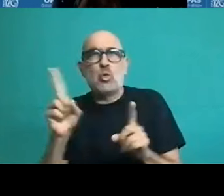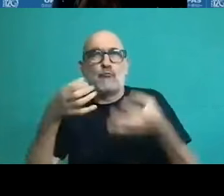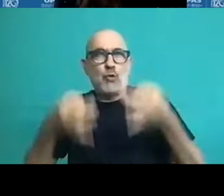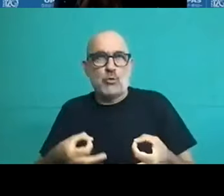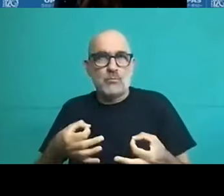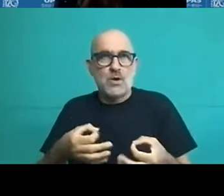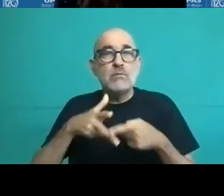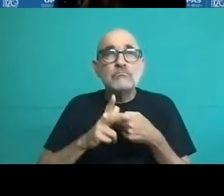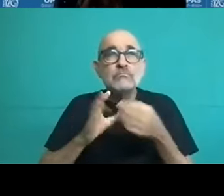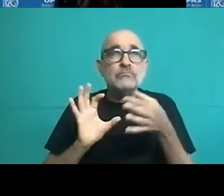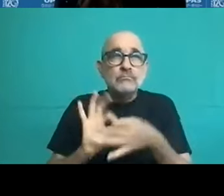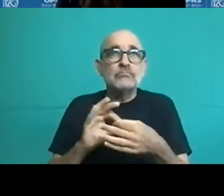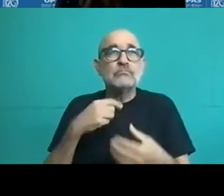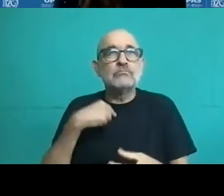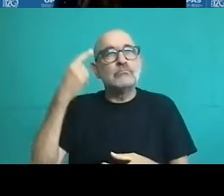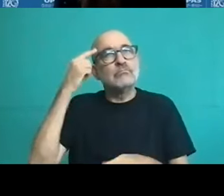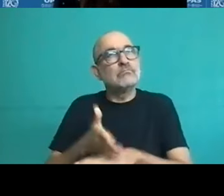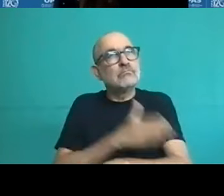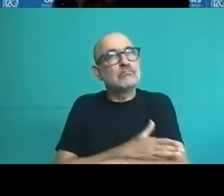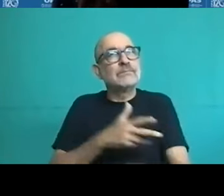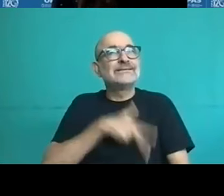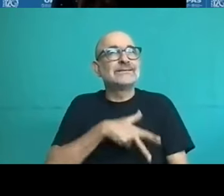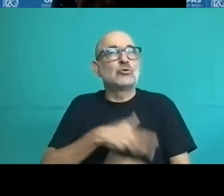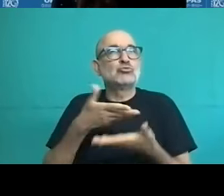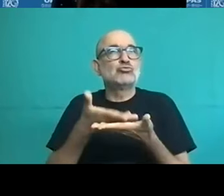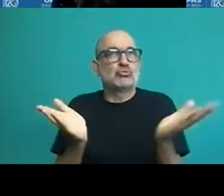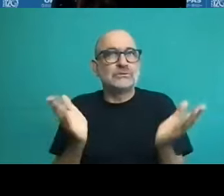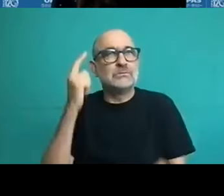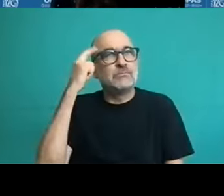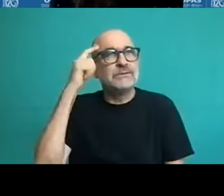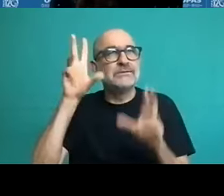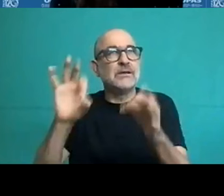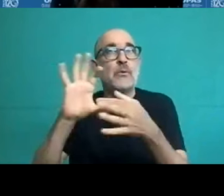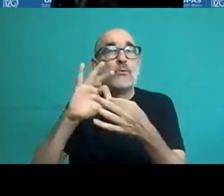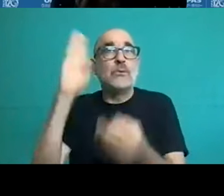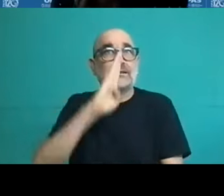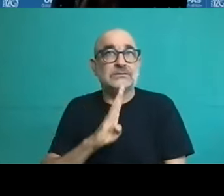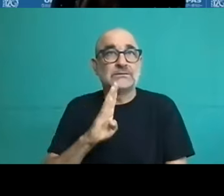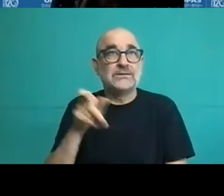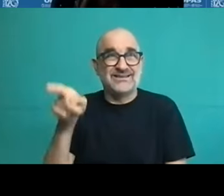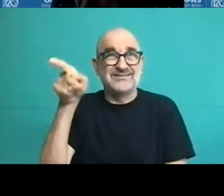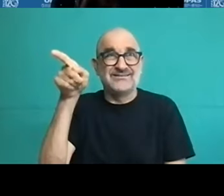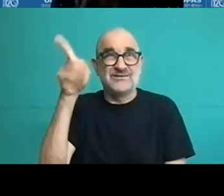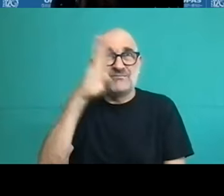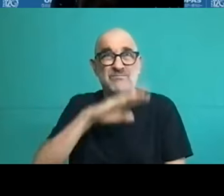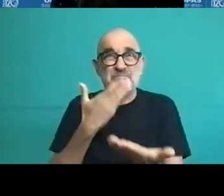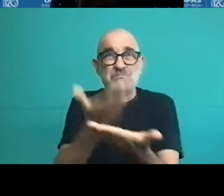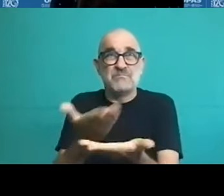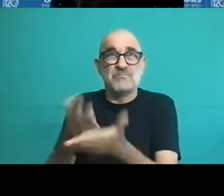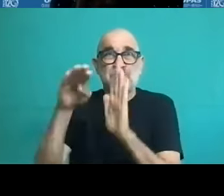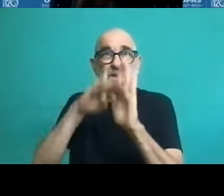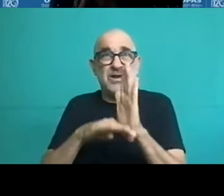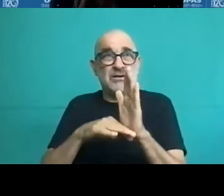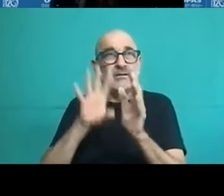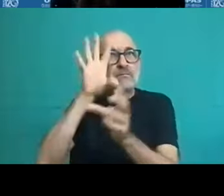part of a worker benefit package, although they are not formal health security